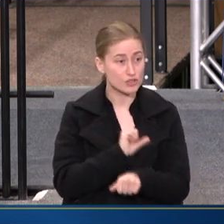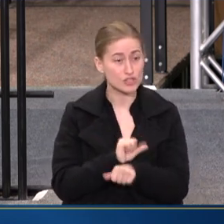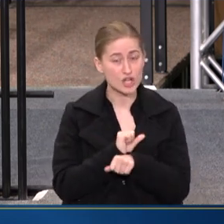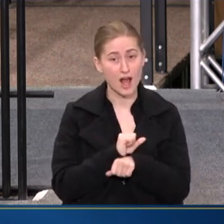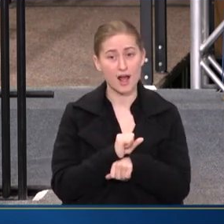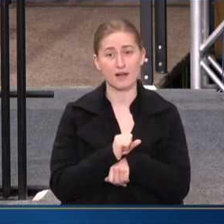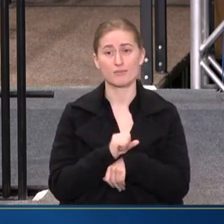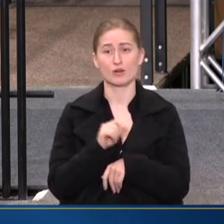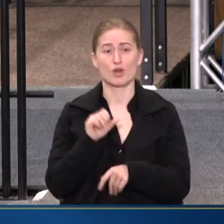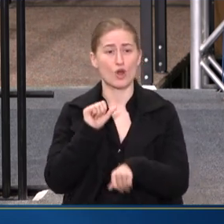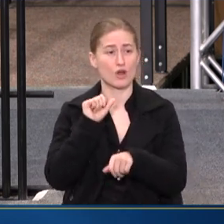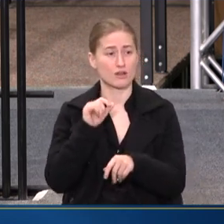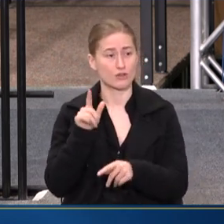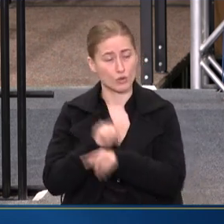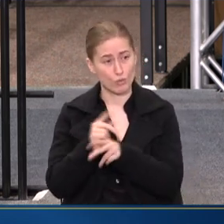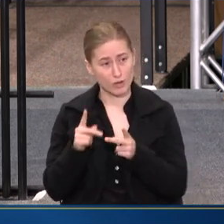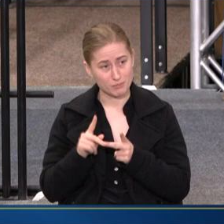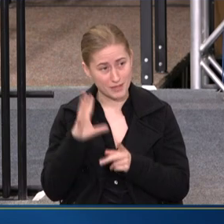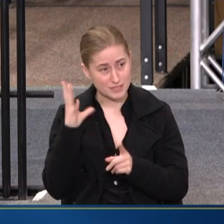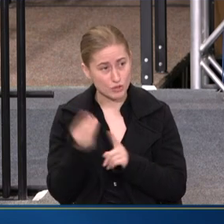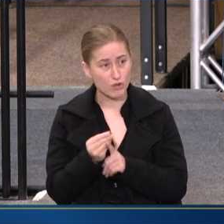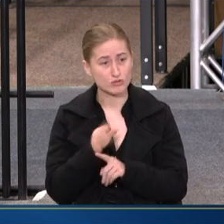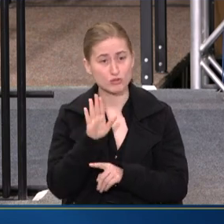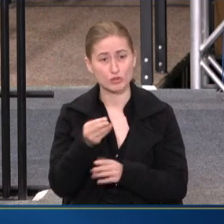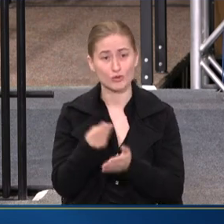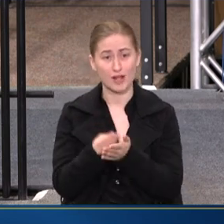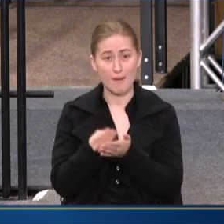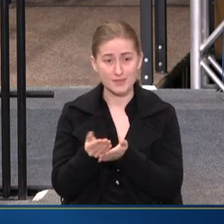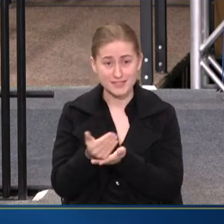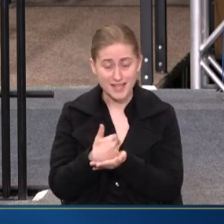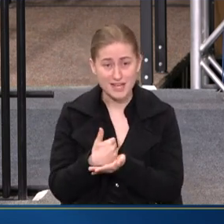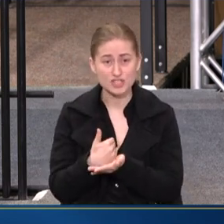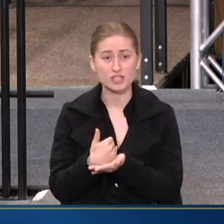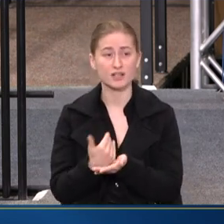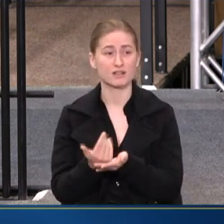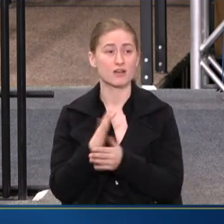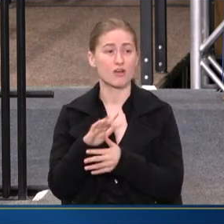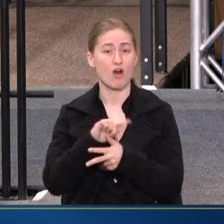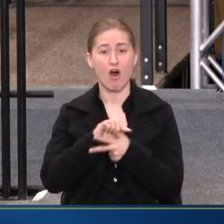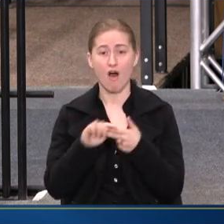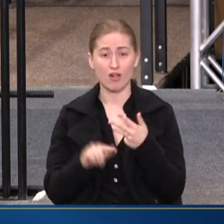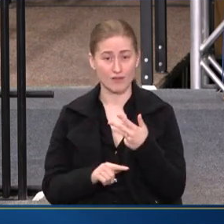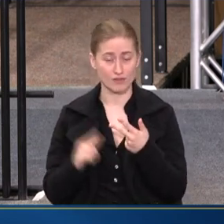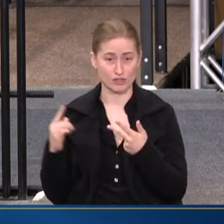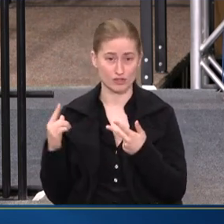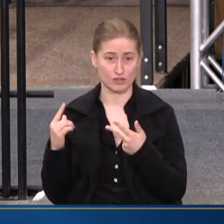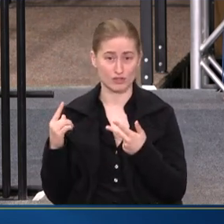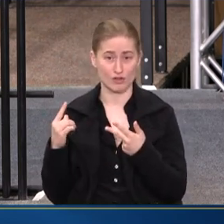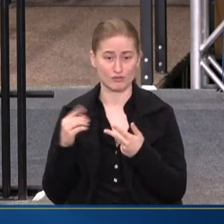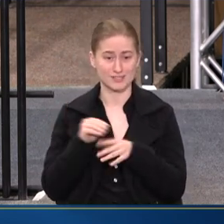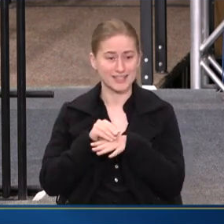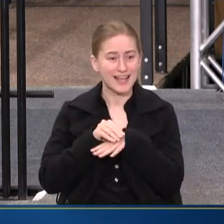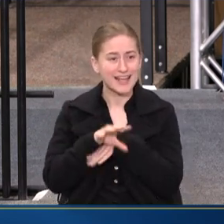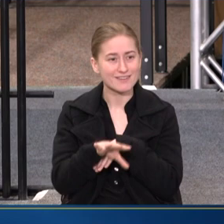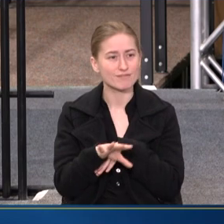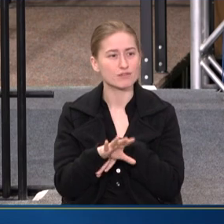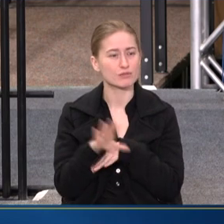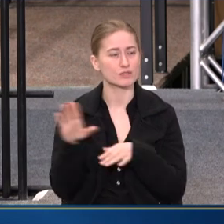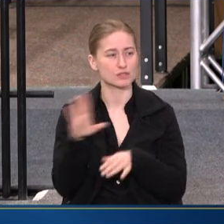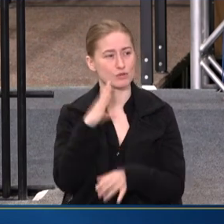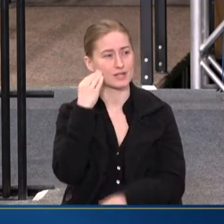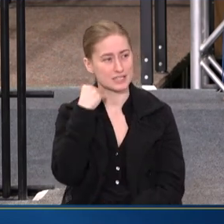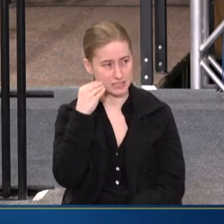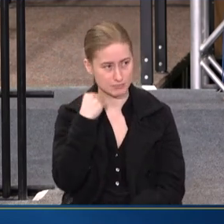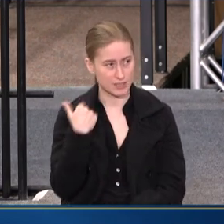THE WORKPLACE CULTURE, YOUR COMPENSATION, ALL OF THOSE FACTORS INFLUENCE THE EXPERIENCES